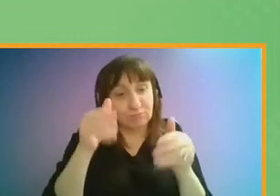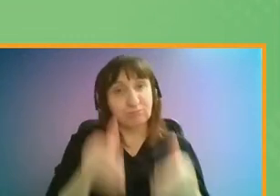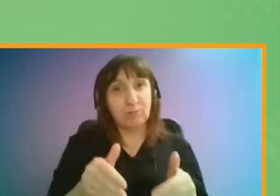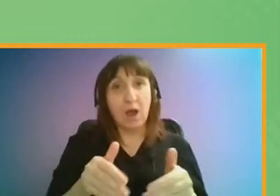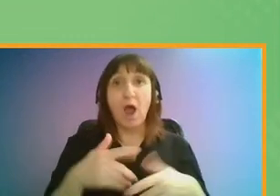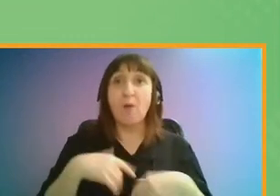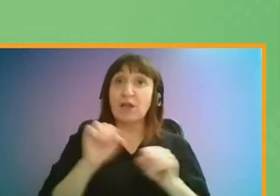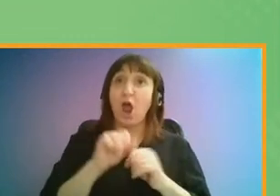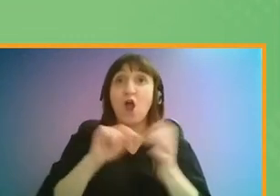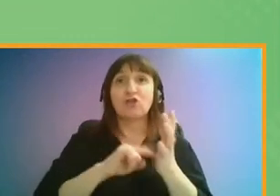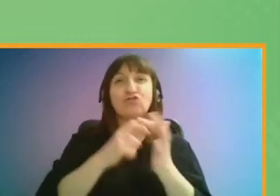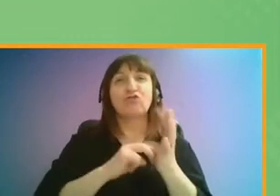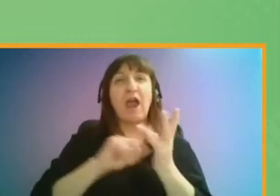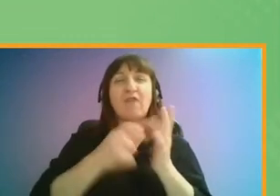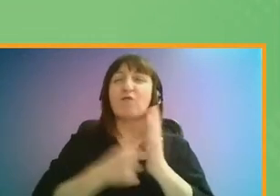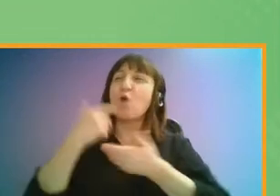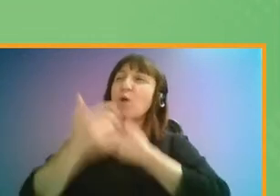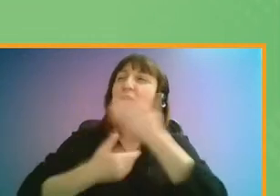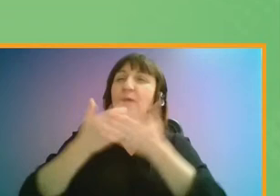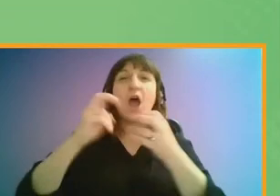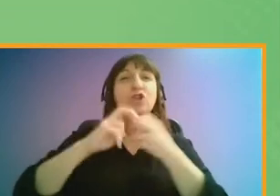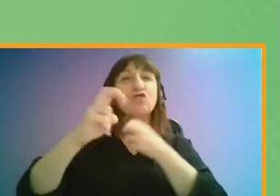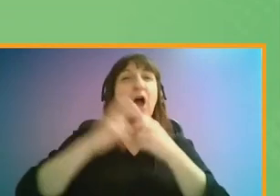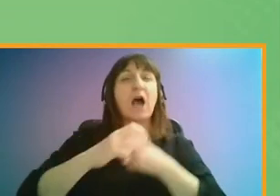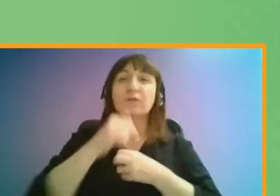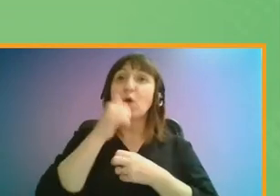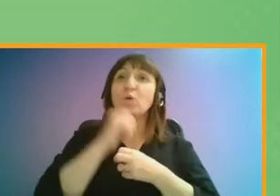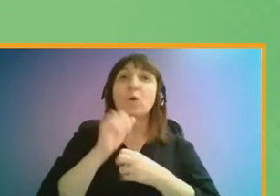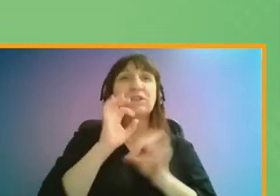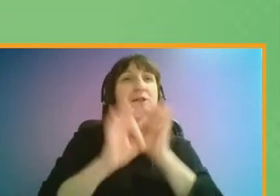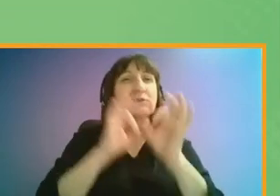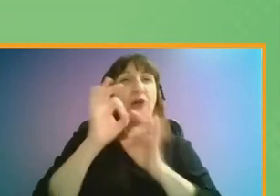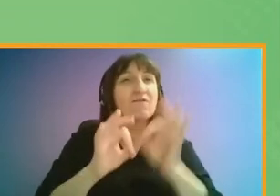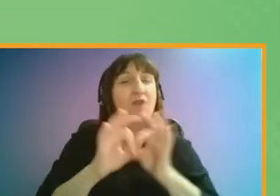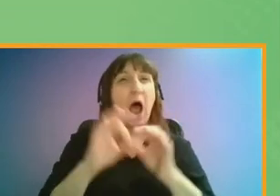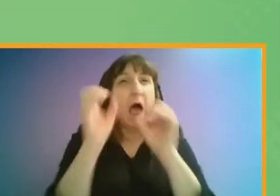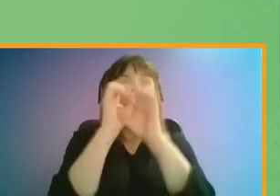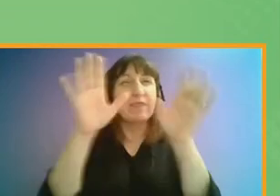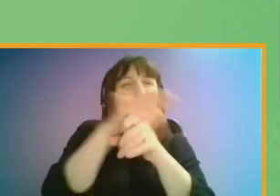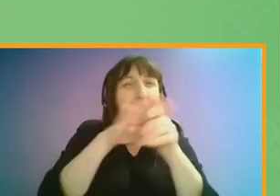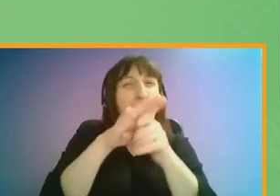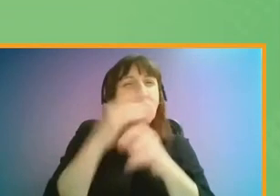now then with Trevor, who's going to talk us through the transport user survey and scenarios for what the future might look like.